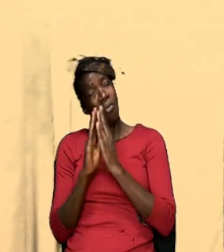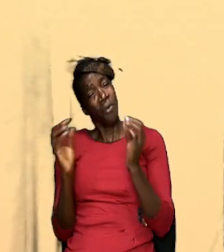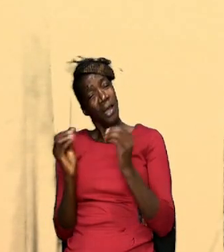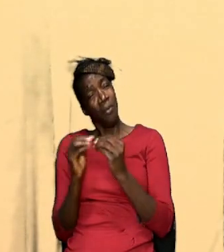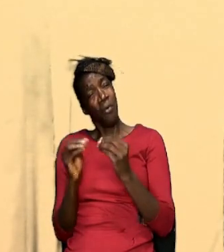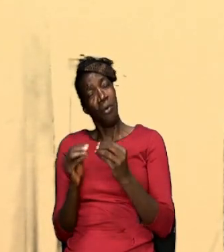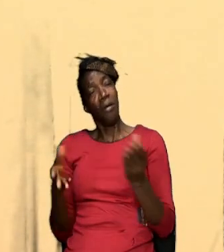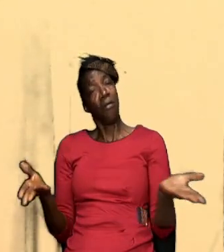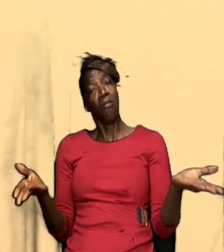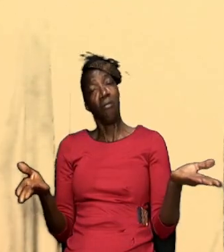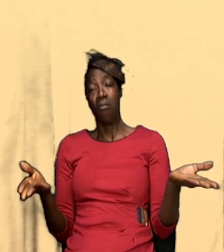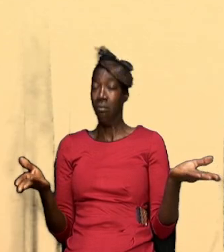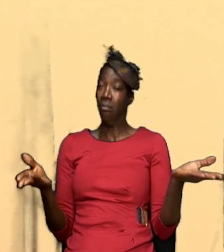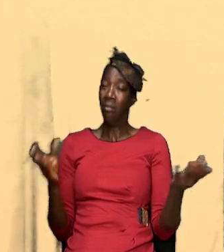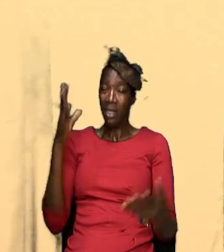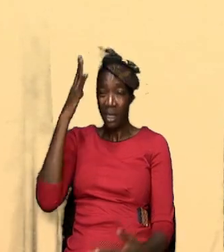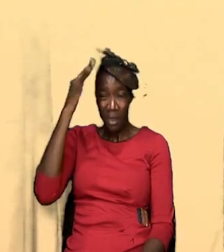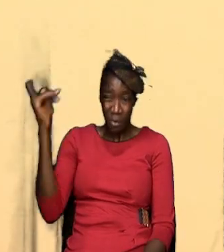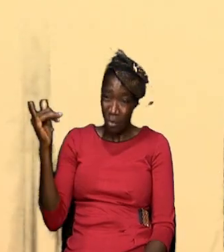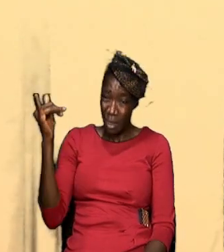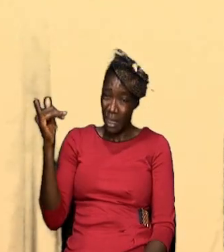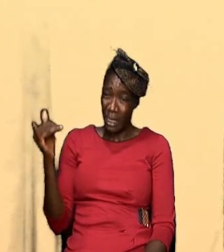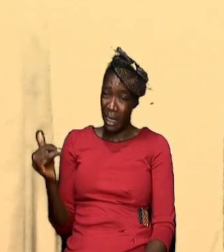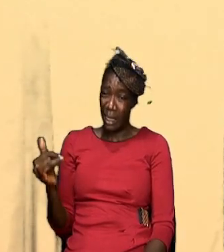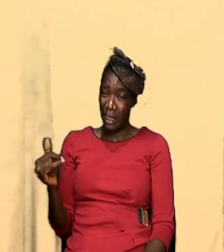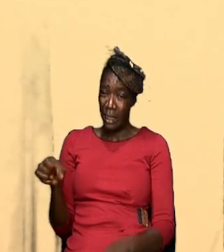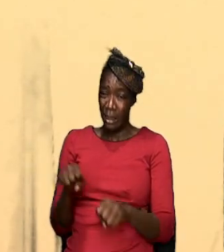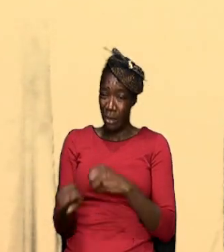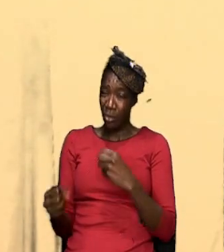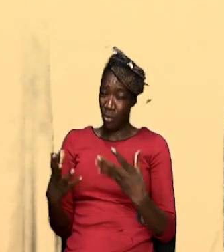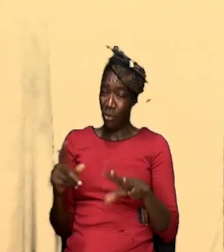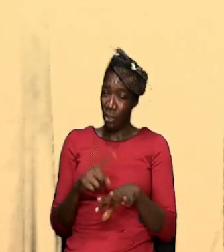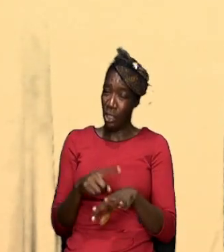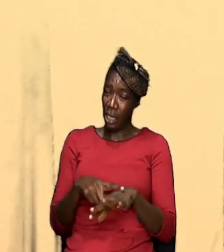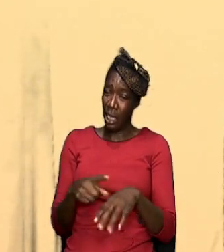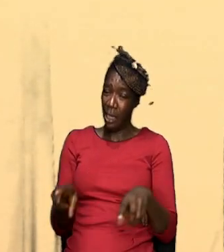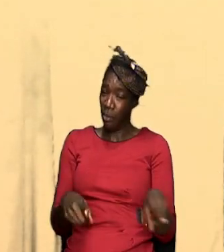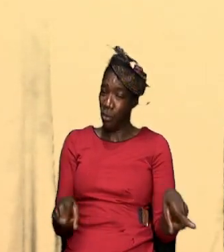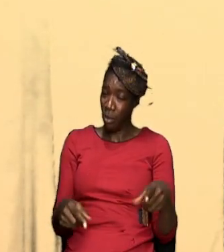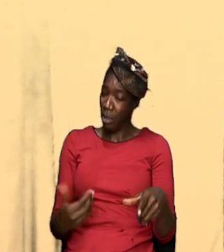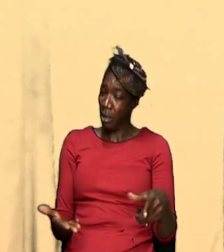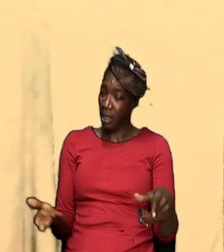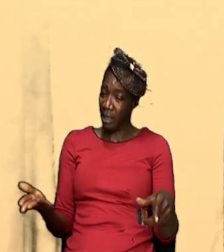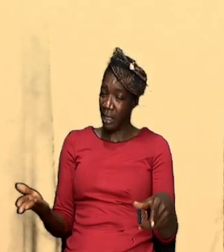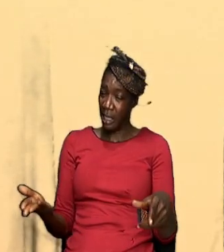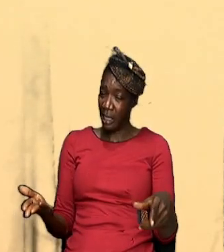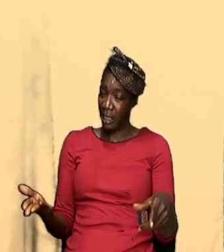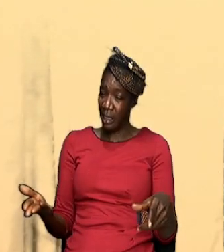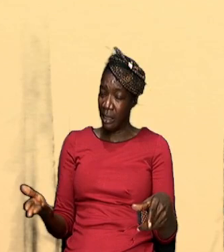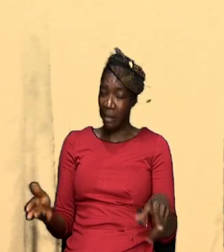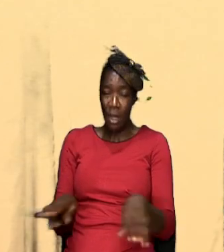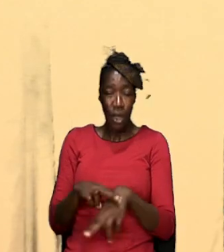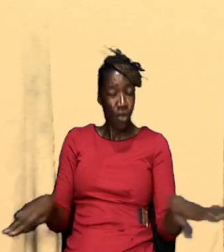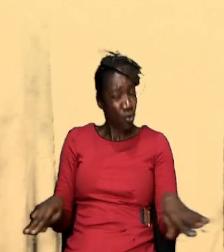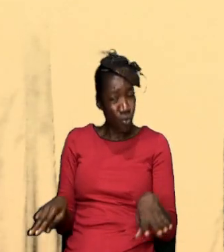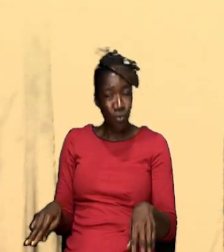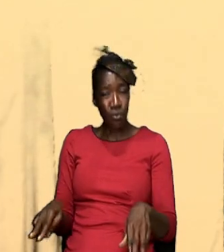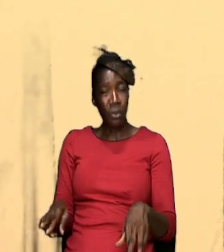Why I don't pray more. Why I spend so much time doing other things. Things that doesn't really